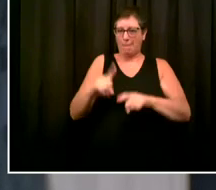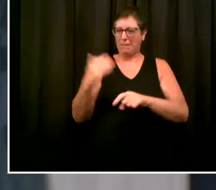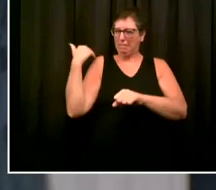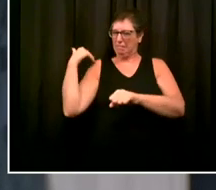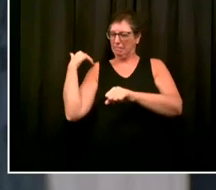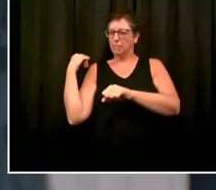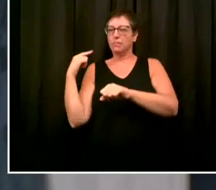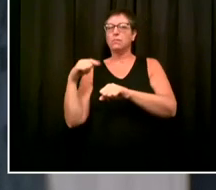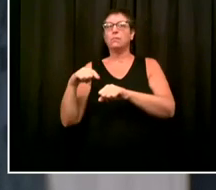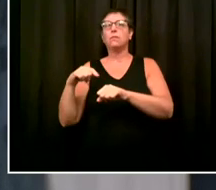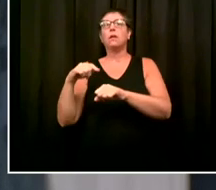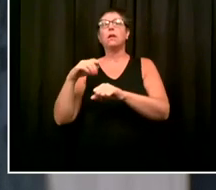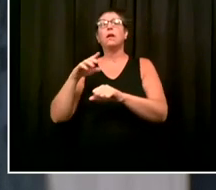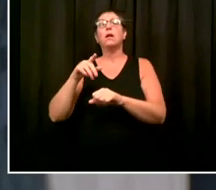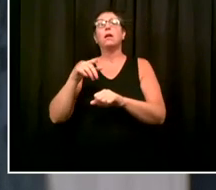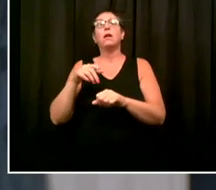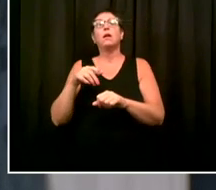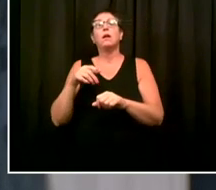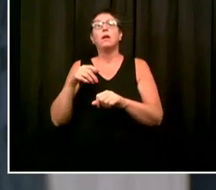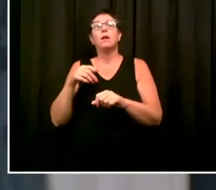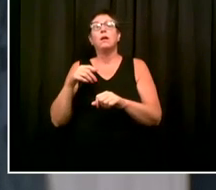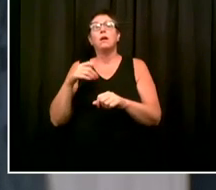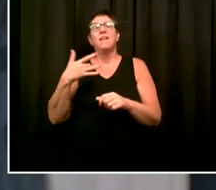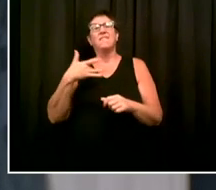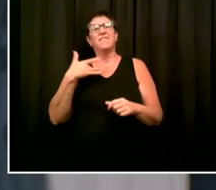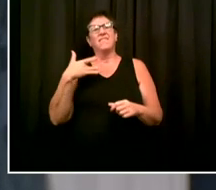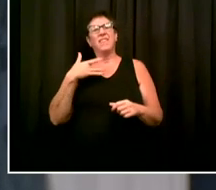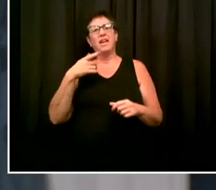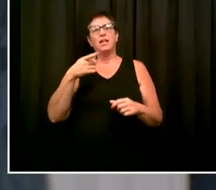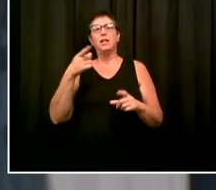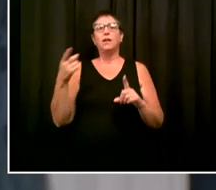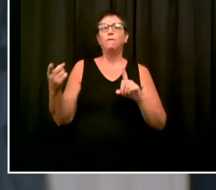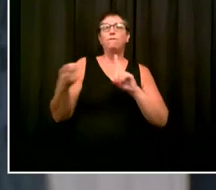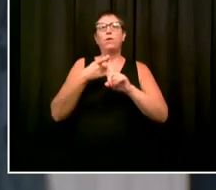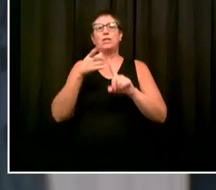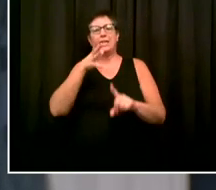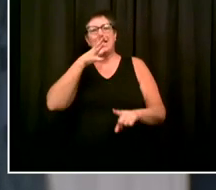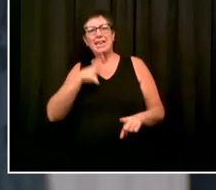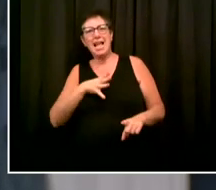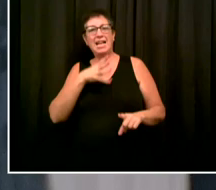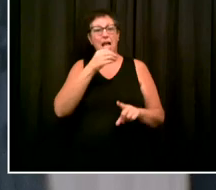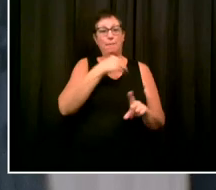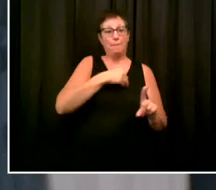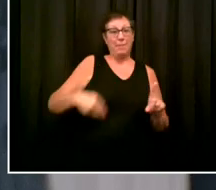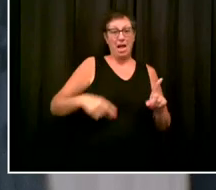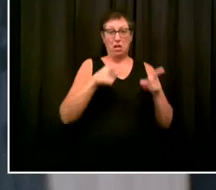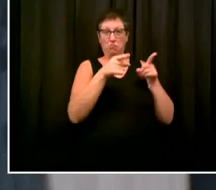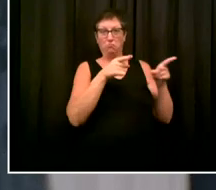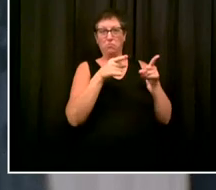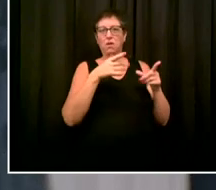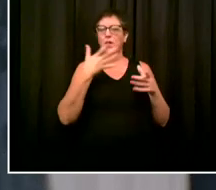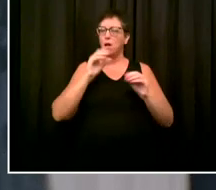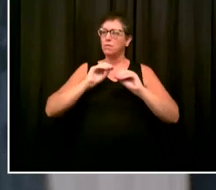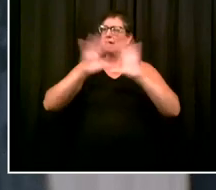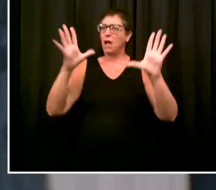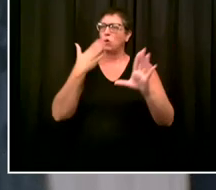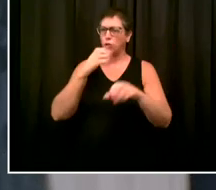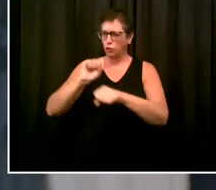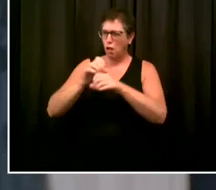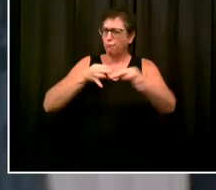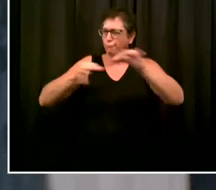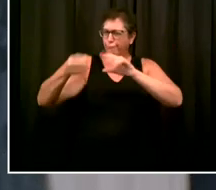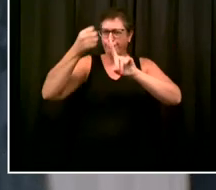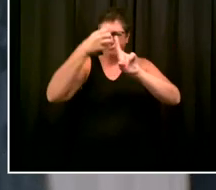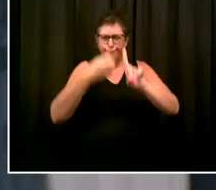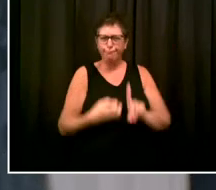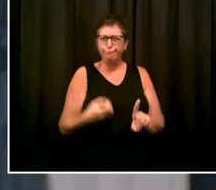the First Lady and the Mayor have been very articulate about the broader philosophical but pedagogical reasons why this is so important for